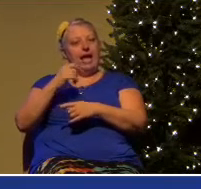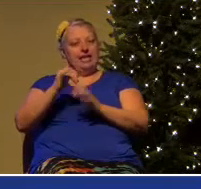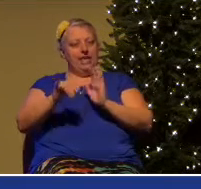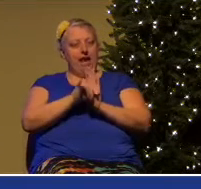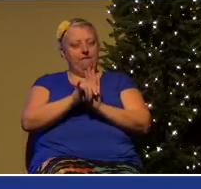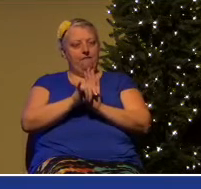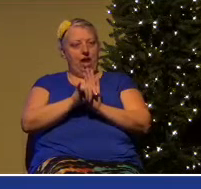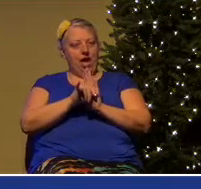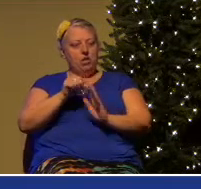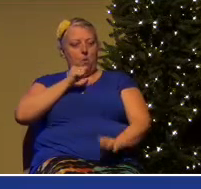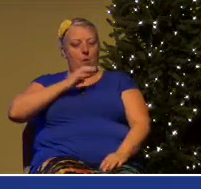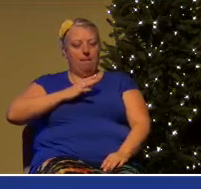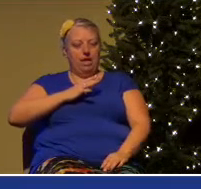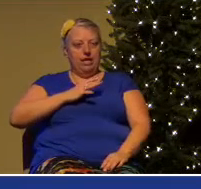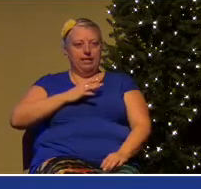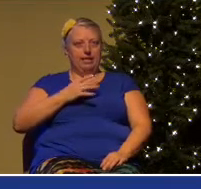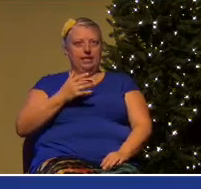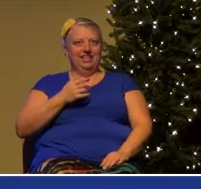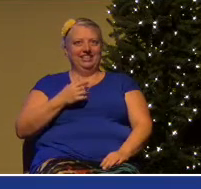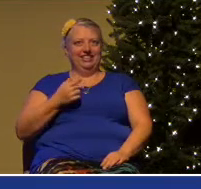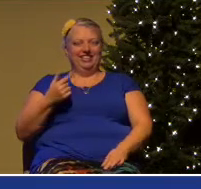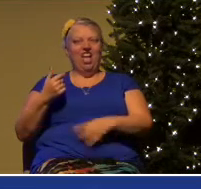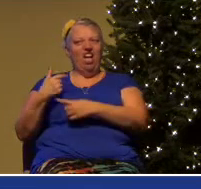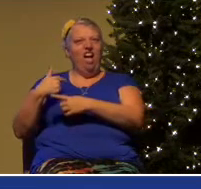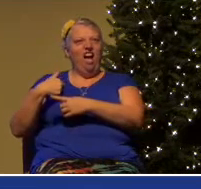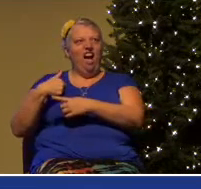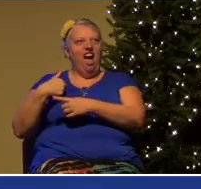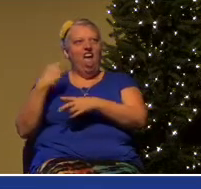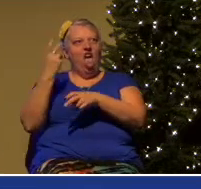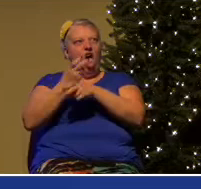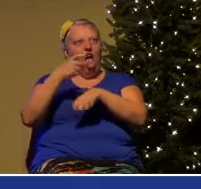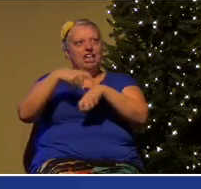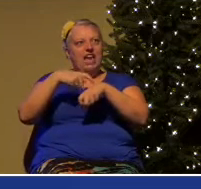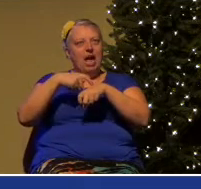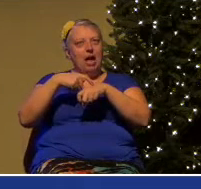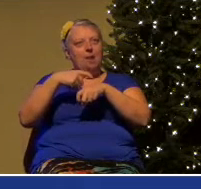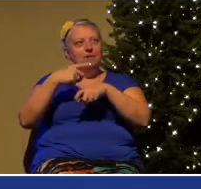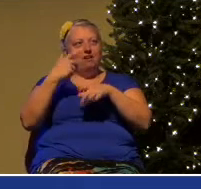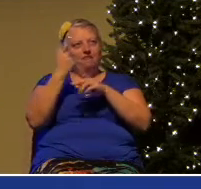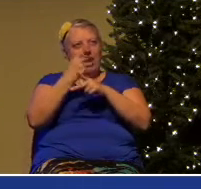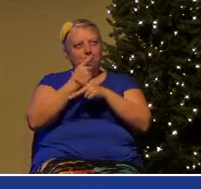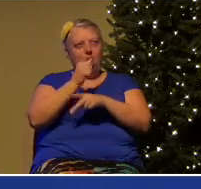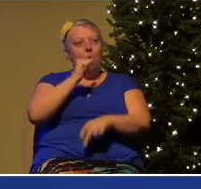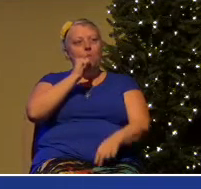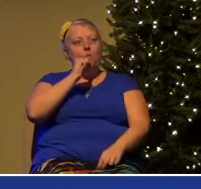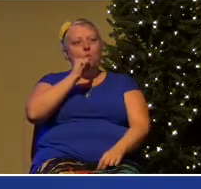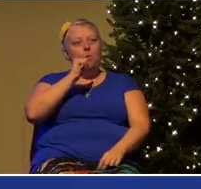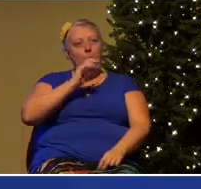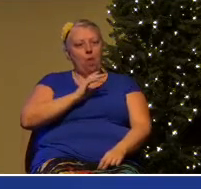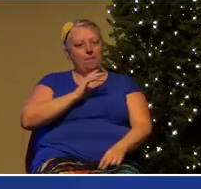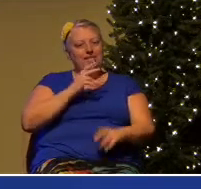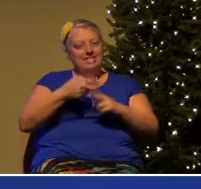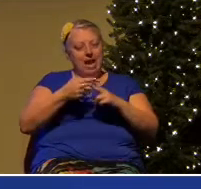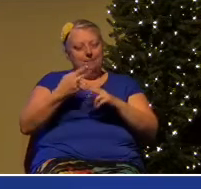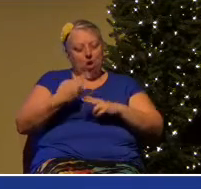took me a long time to figure out a good name to call myself. If I call myself Norma